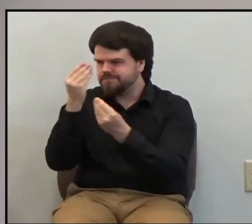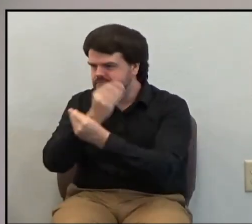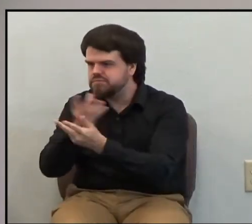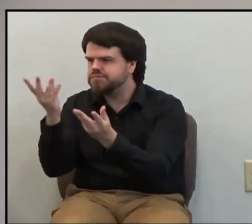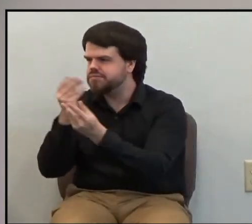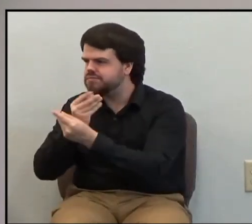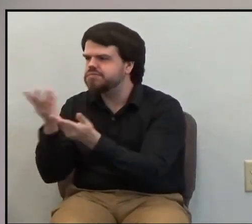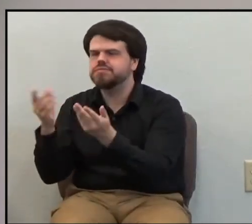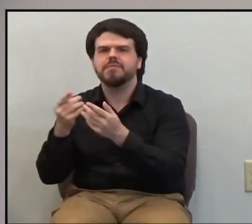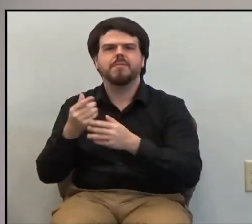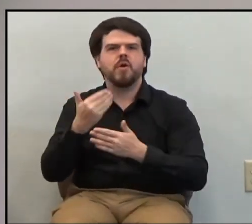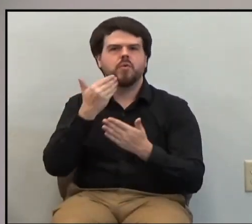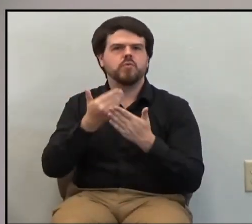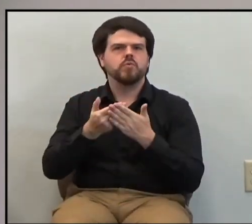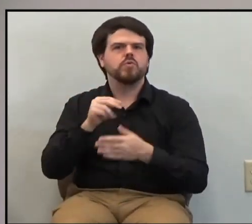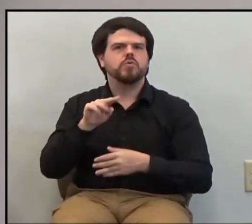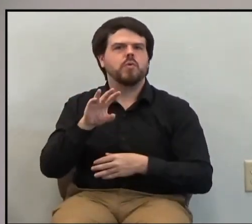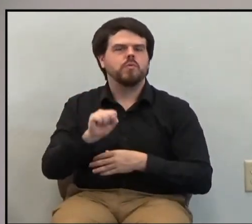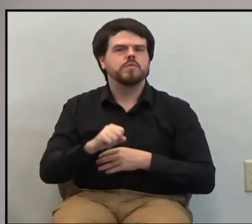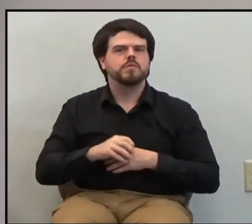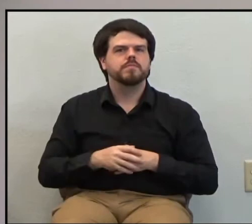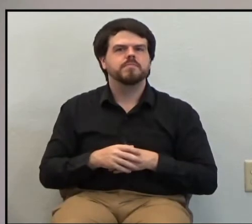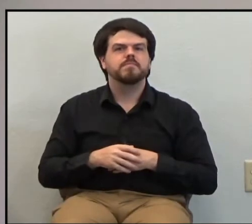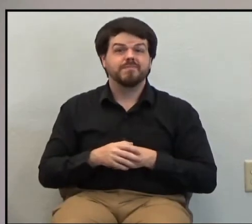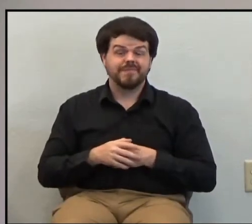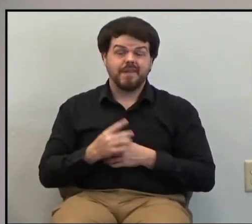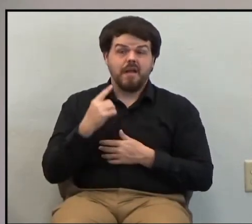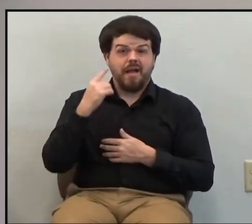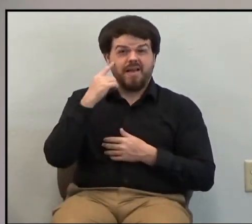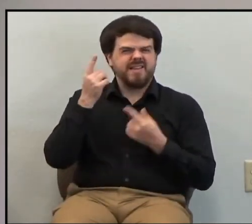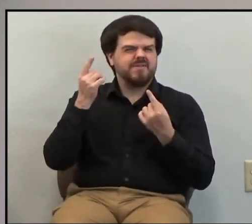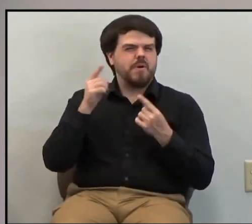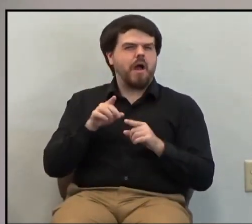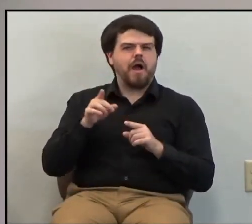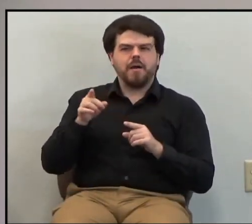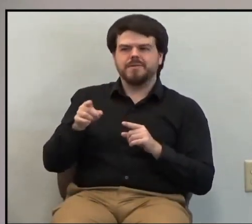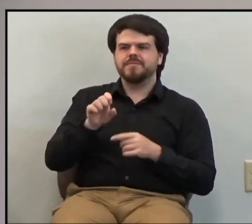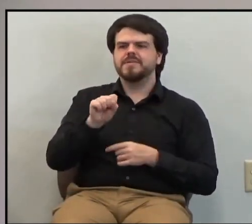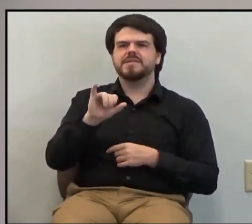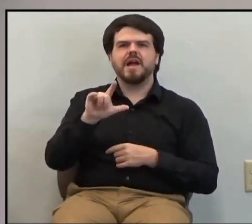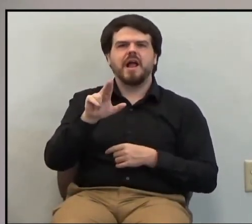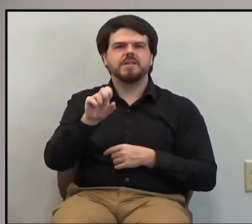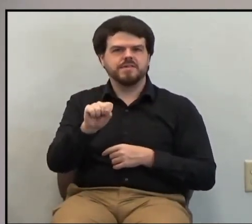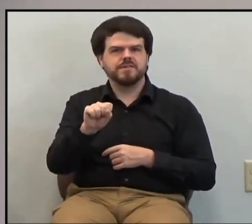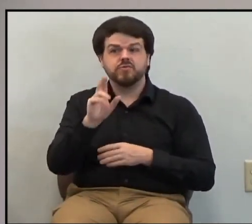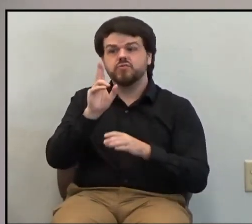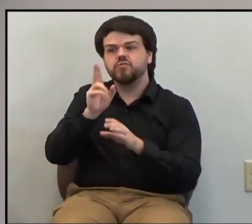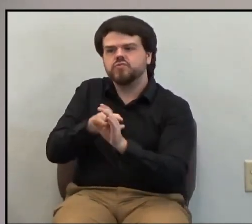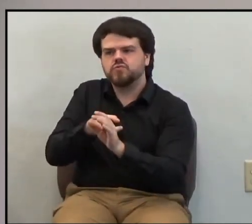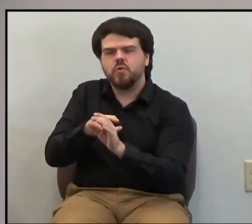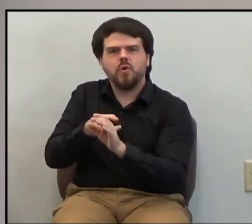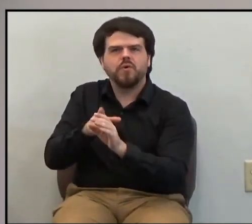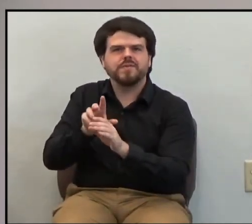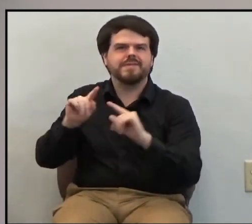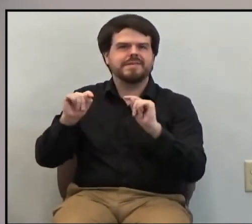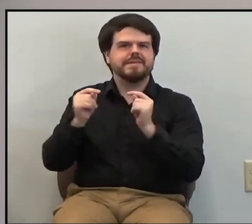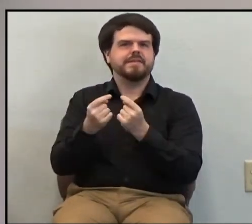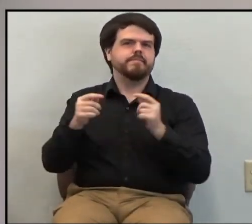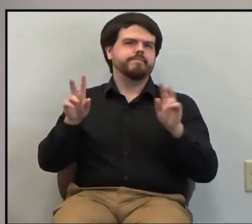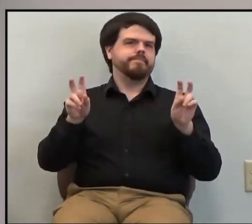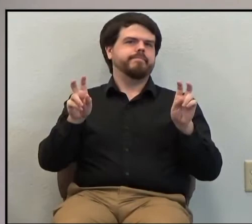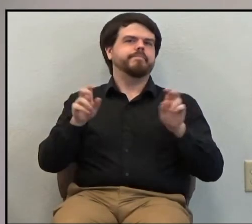together. I think that this took place that Silas joined Paul's mission team, if you will,